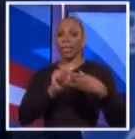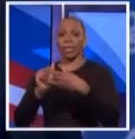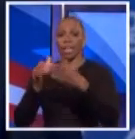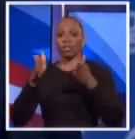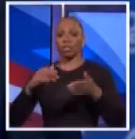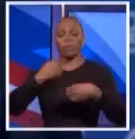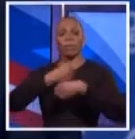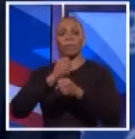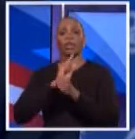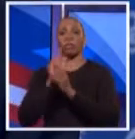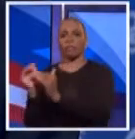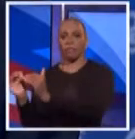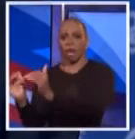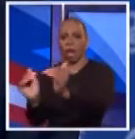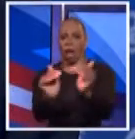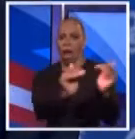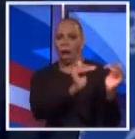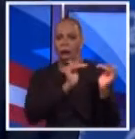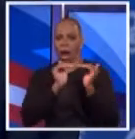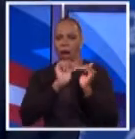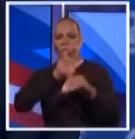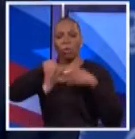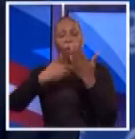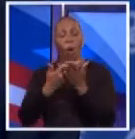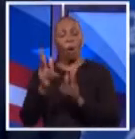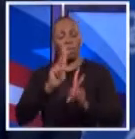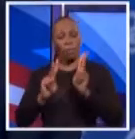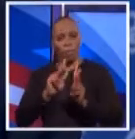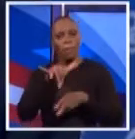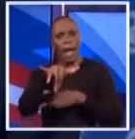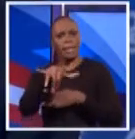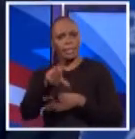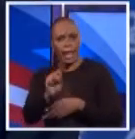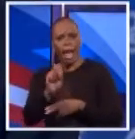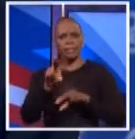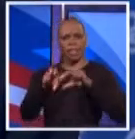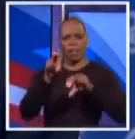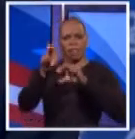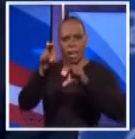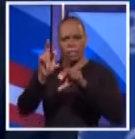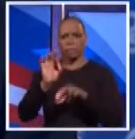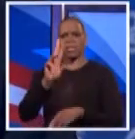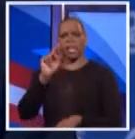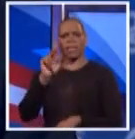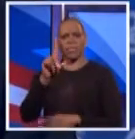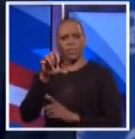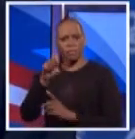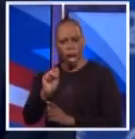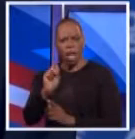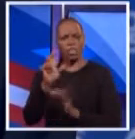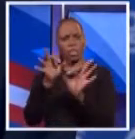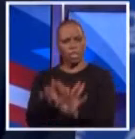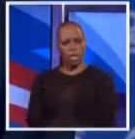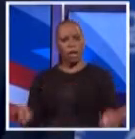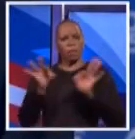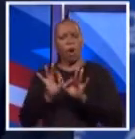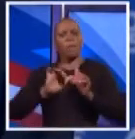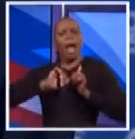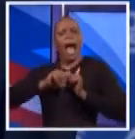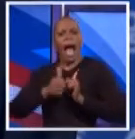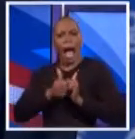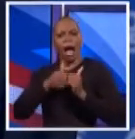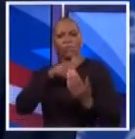playing field for everybody. Sure, investments, growing the fund is critically important, but the way you do it is almost as